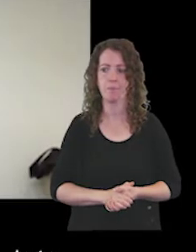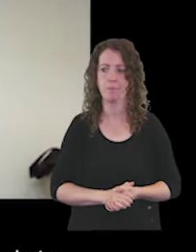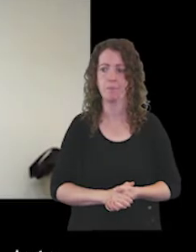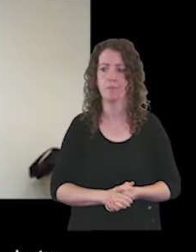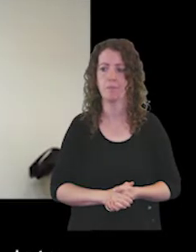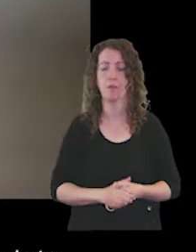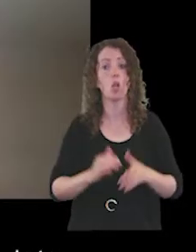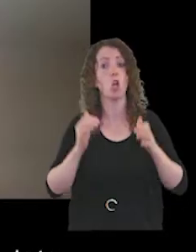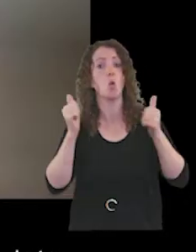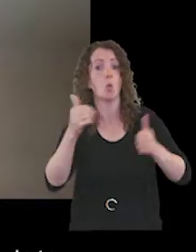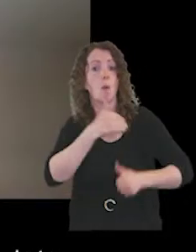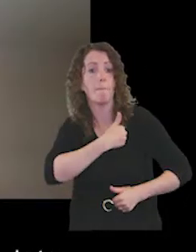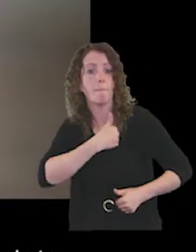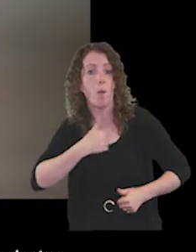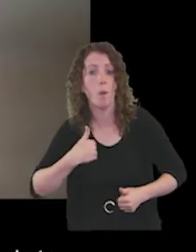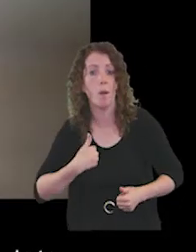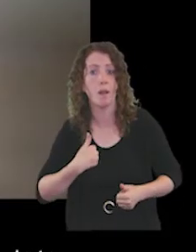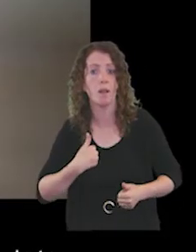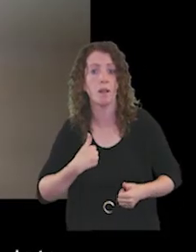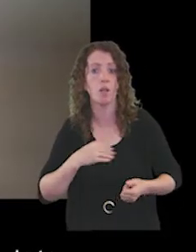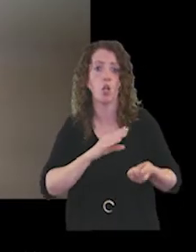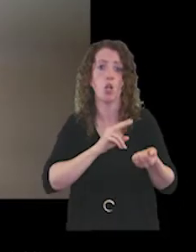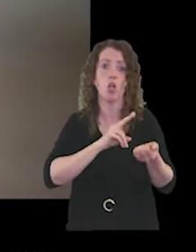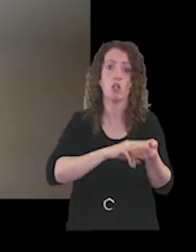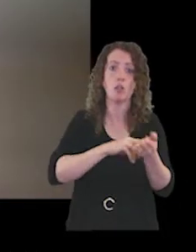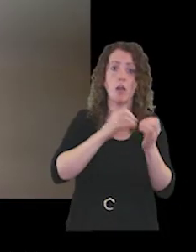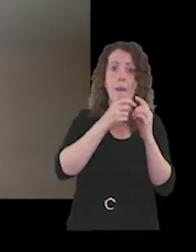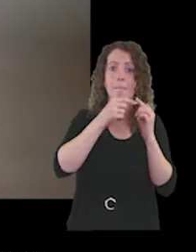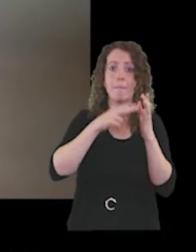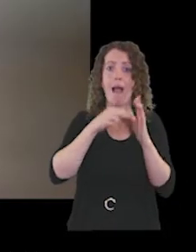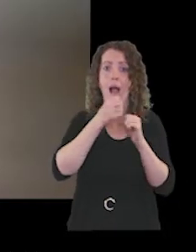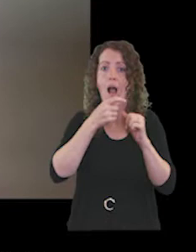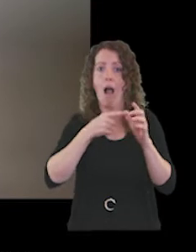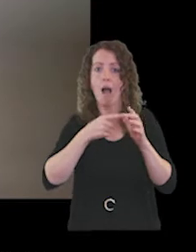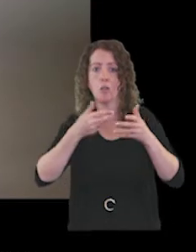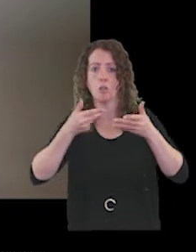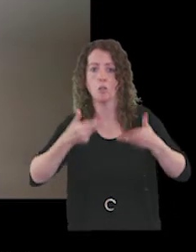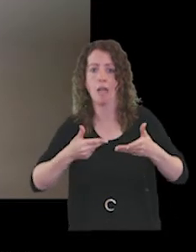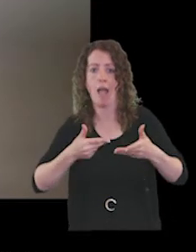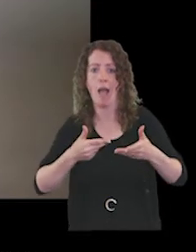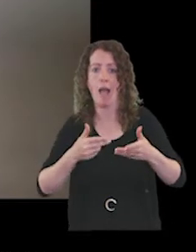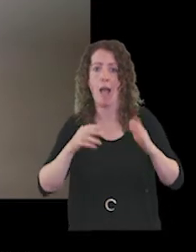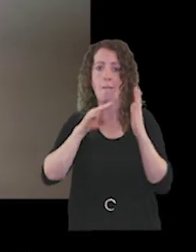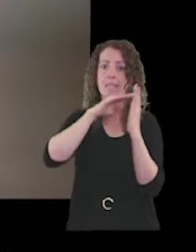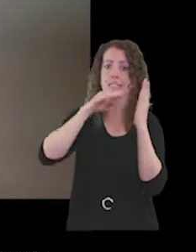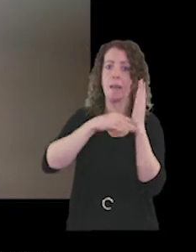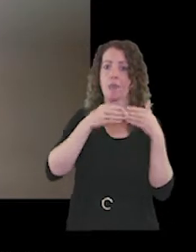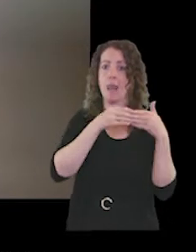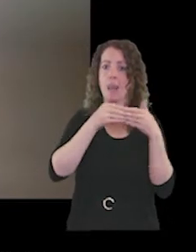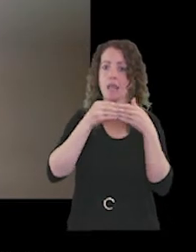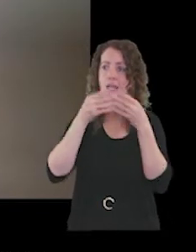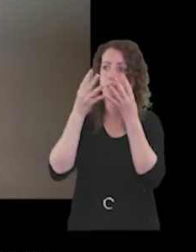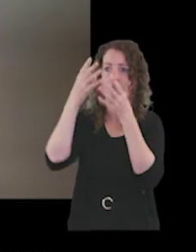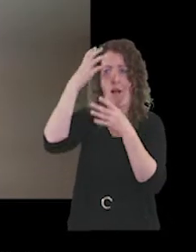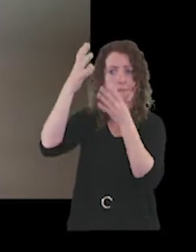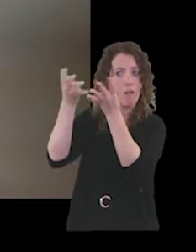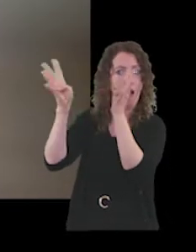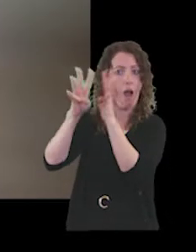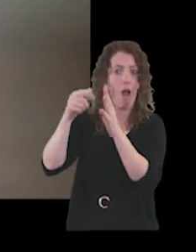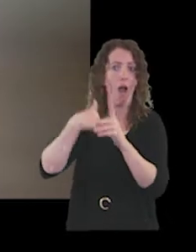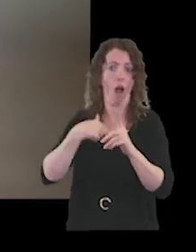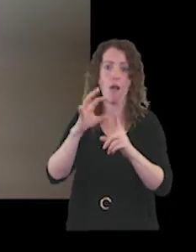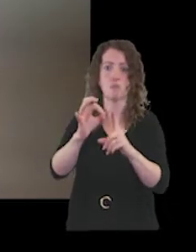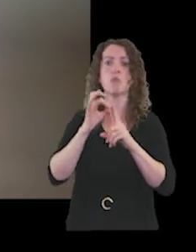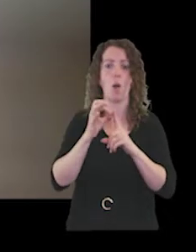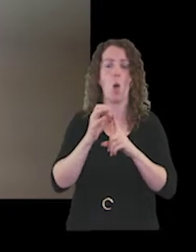Good morning, everybody. Dr. Benga Shadari here, WT Lead Governor. I hereby propose the minutes.